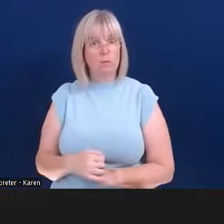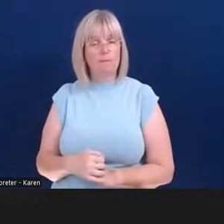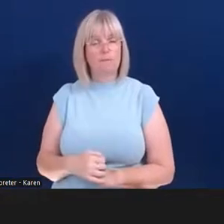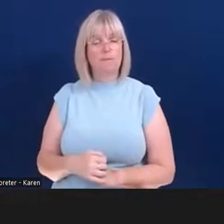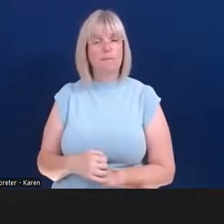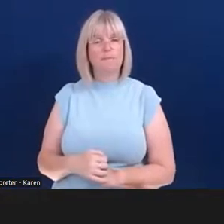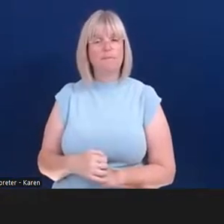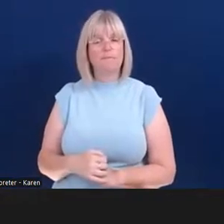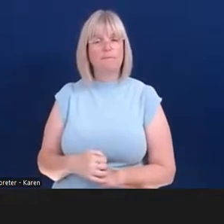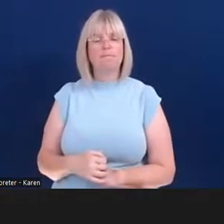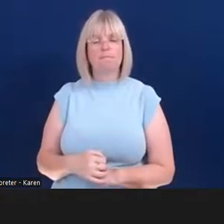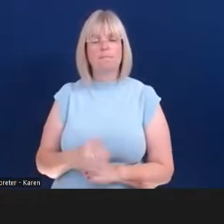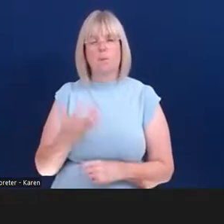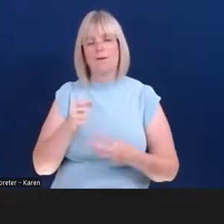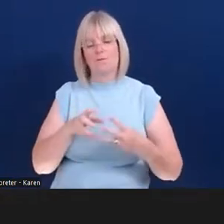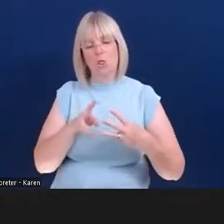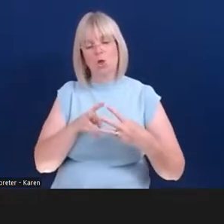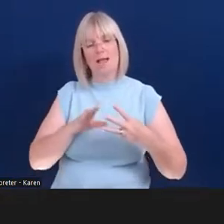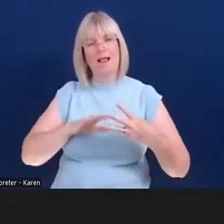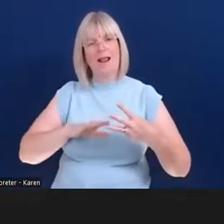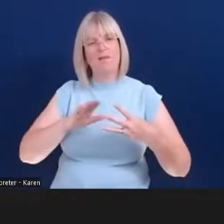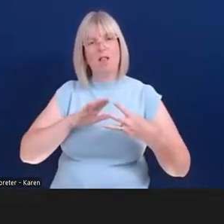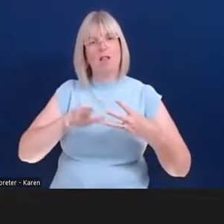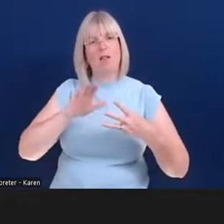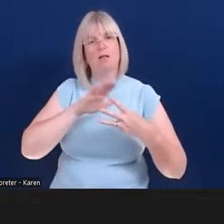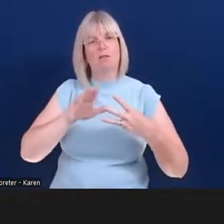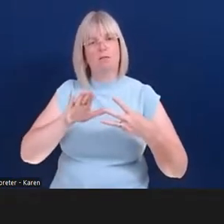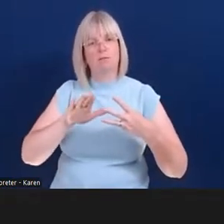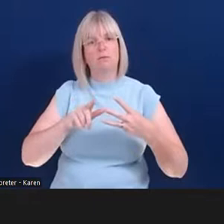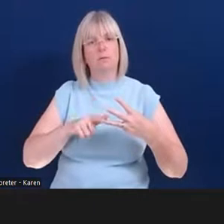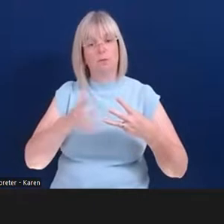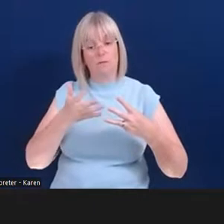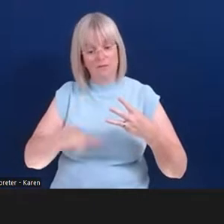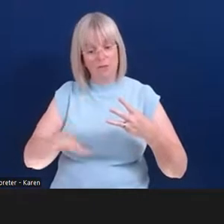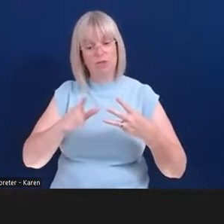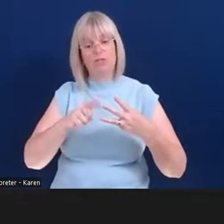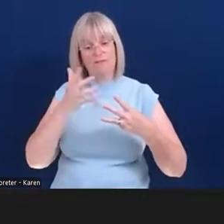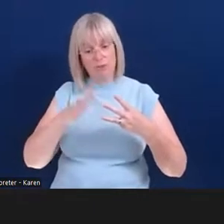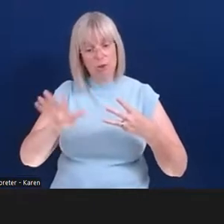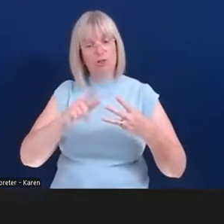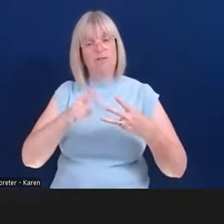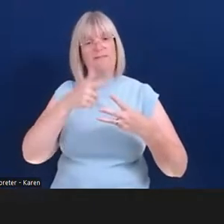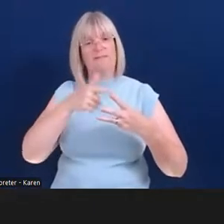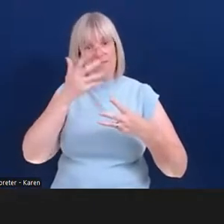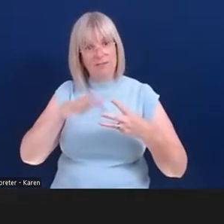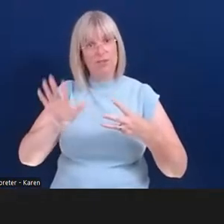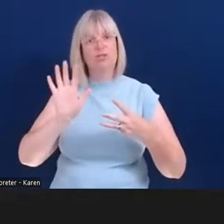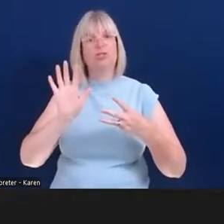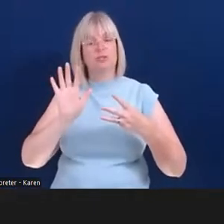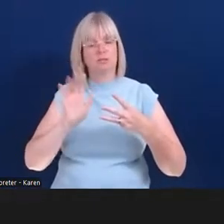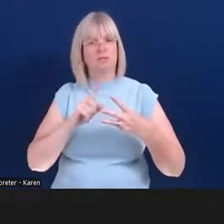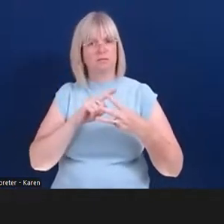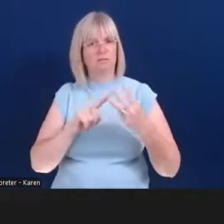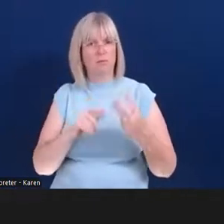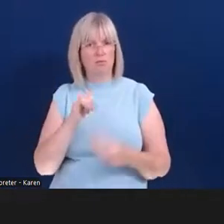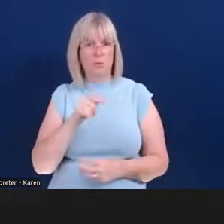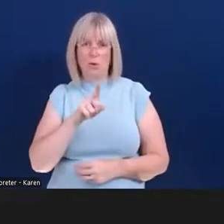as I said before, there are three levels and to complete each level within the disability commitment scheme, you will find that there are already things that you're